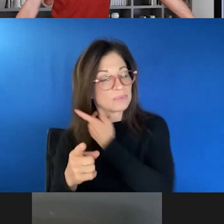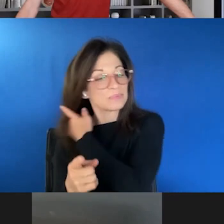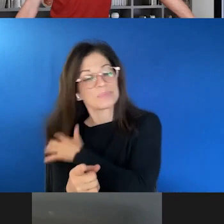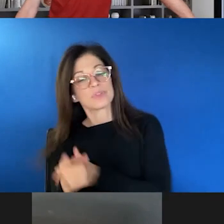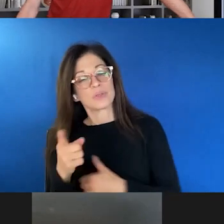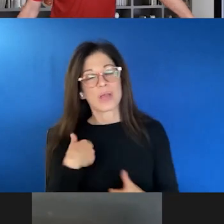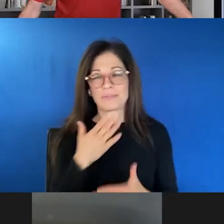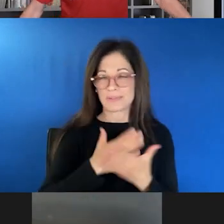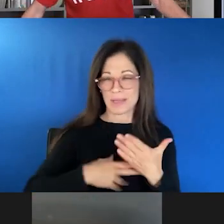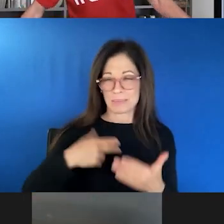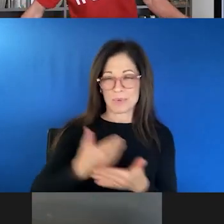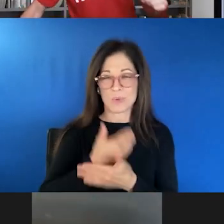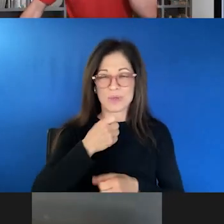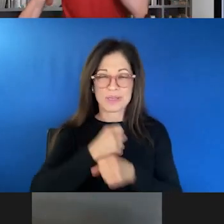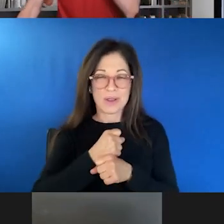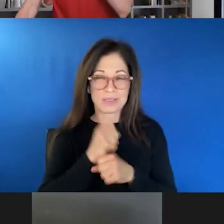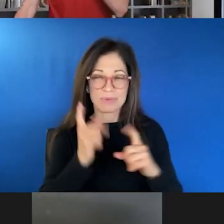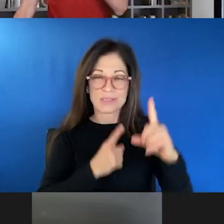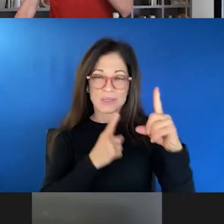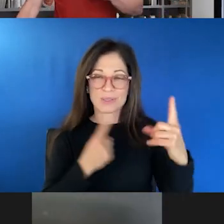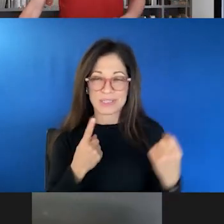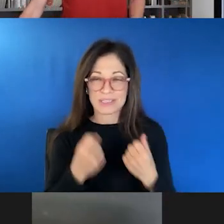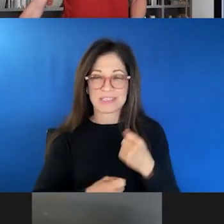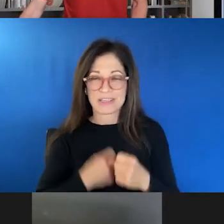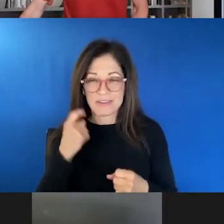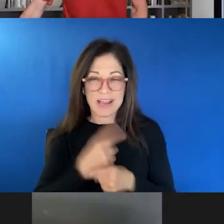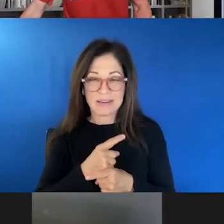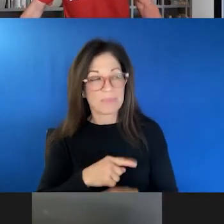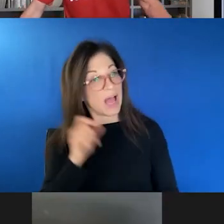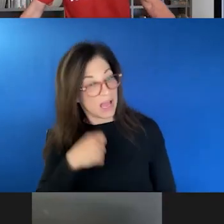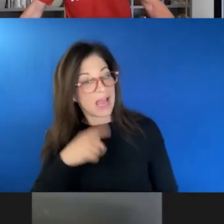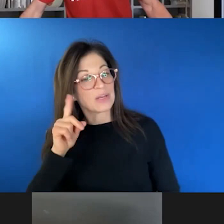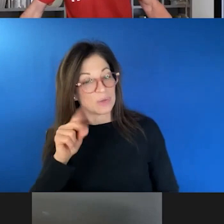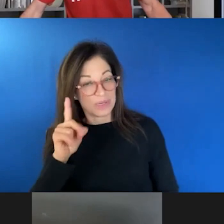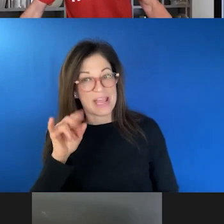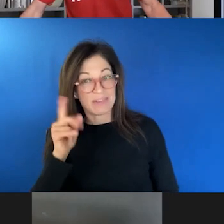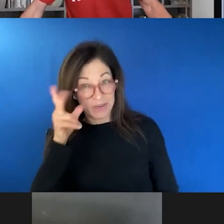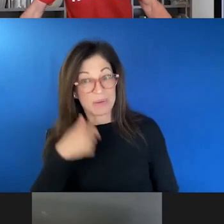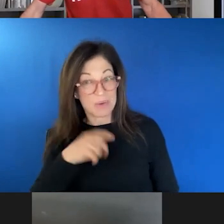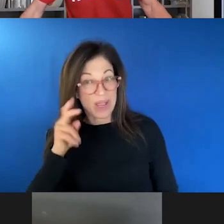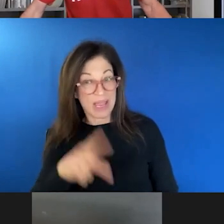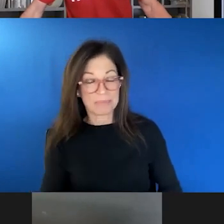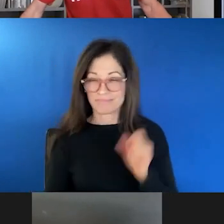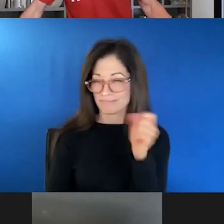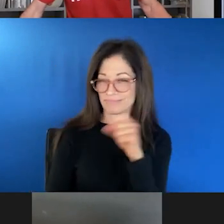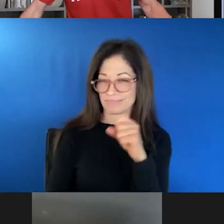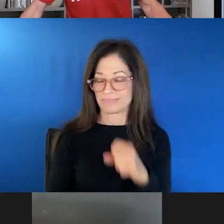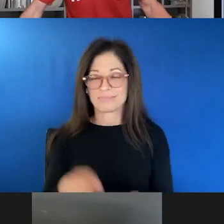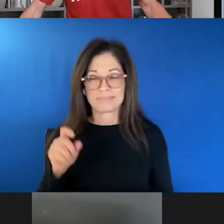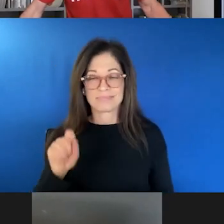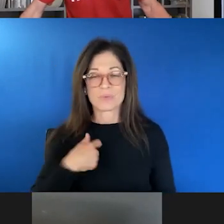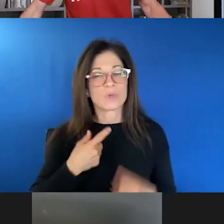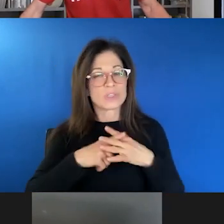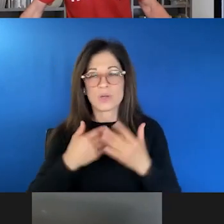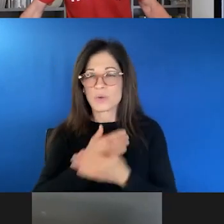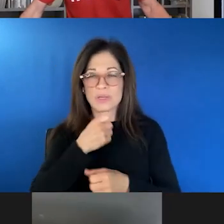resolutions for us. I do, David. Can you hear me? Okay. Yes. So yes, you know, we're starting out a new year. I think it's